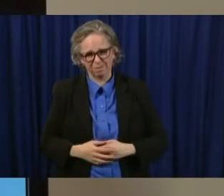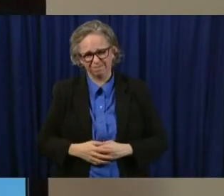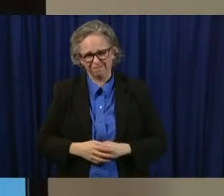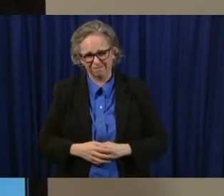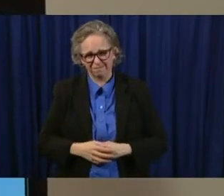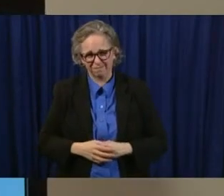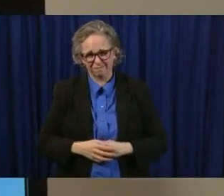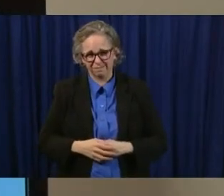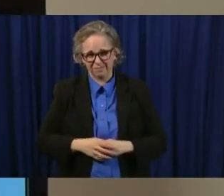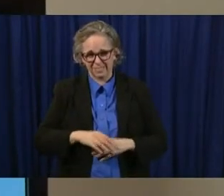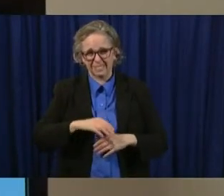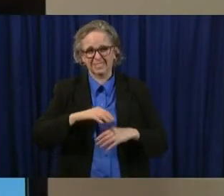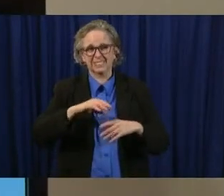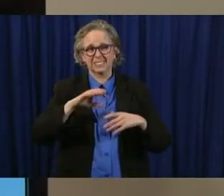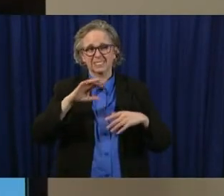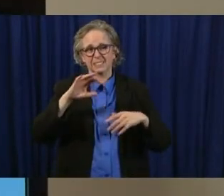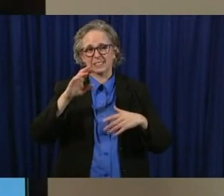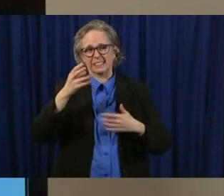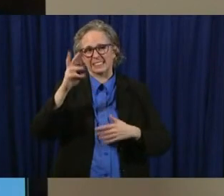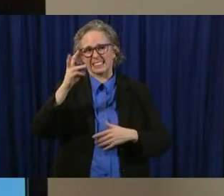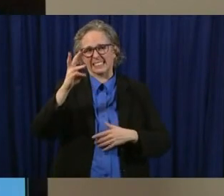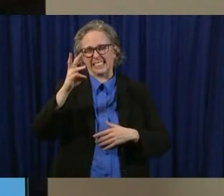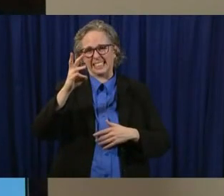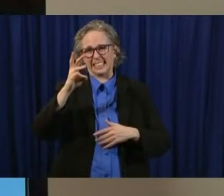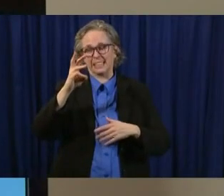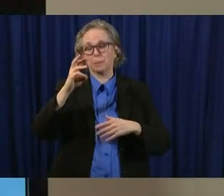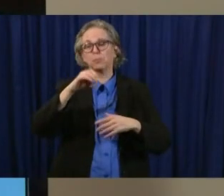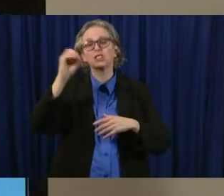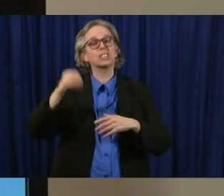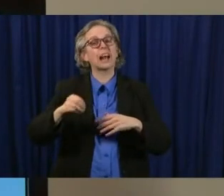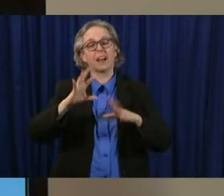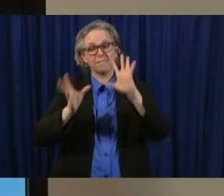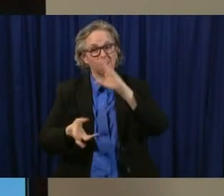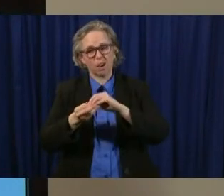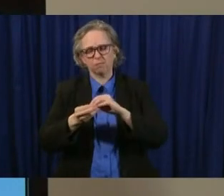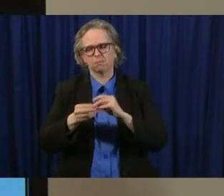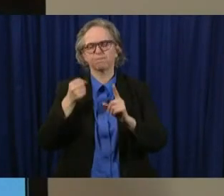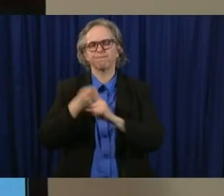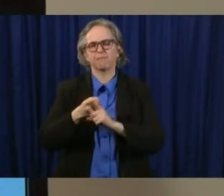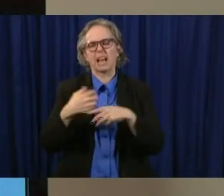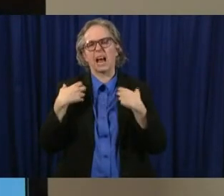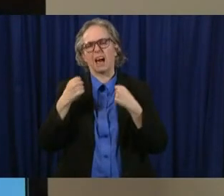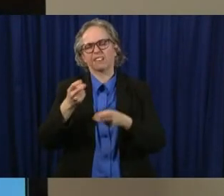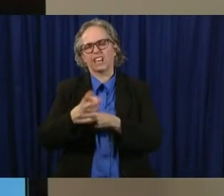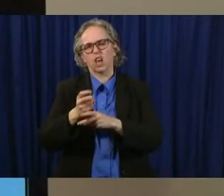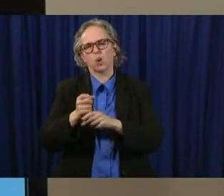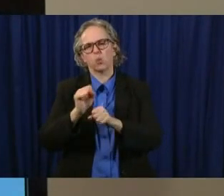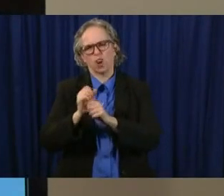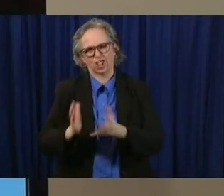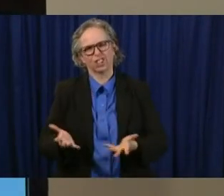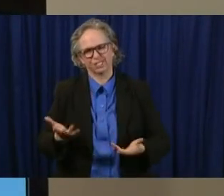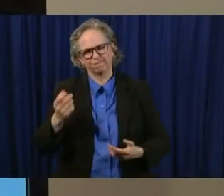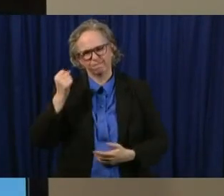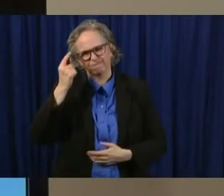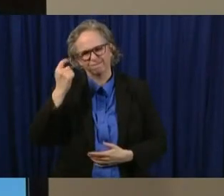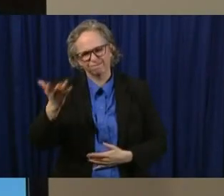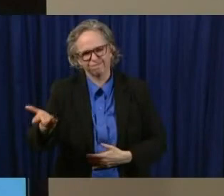this is who we're testing at this point um people who are more sick so uh next slide